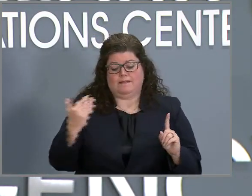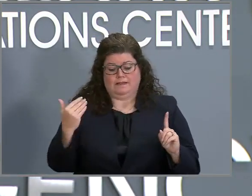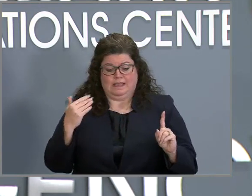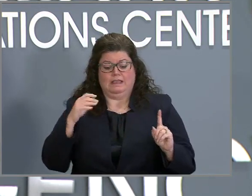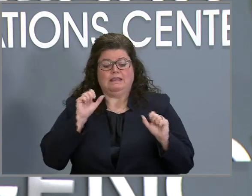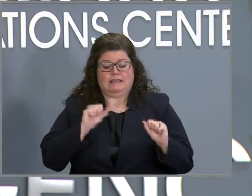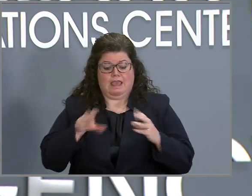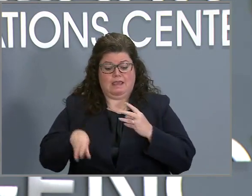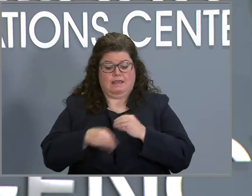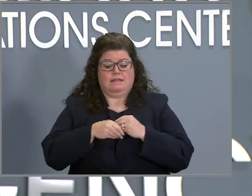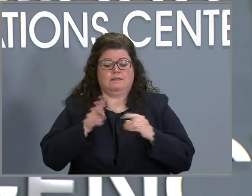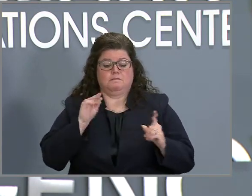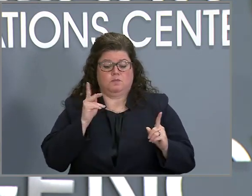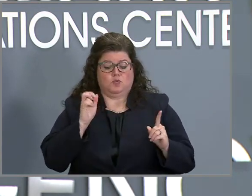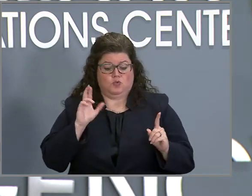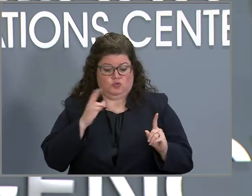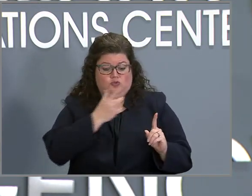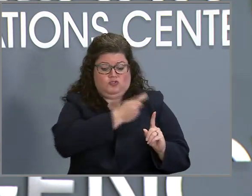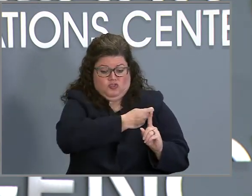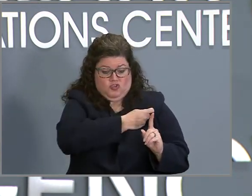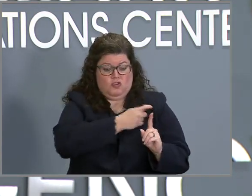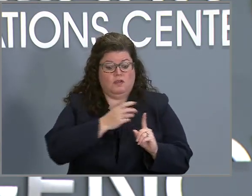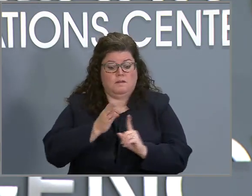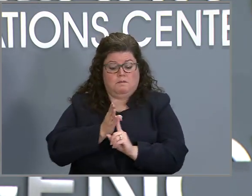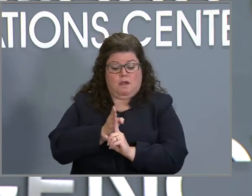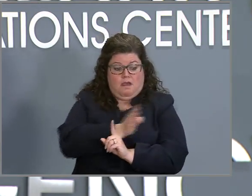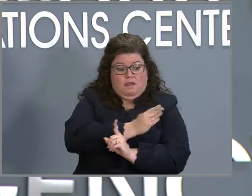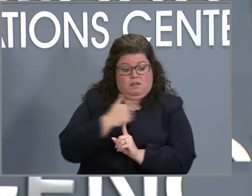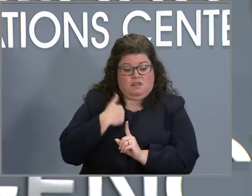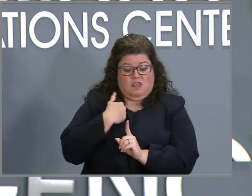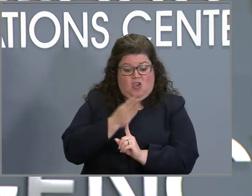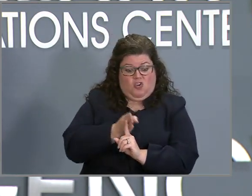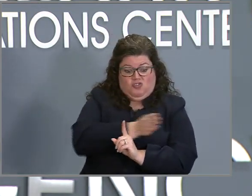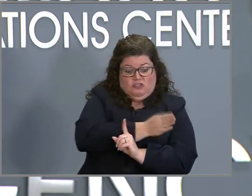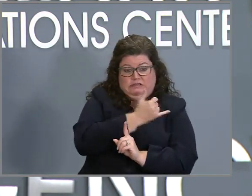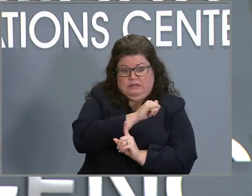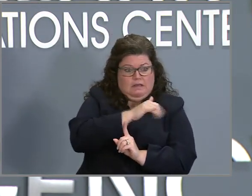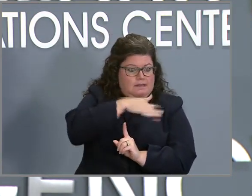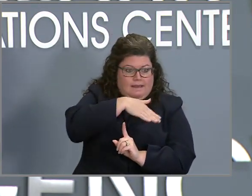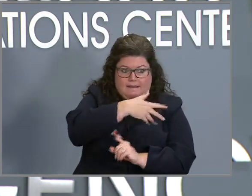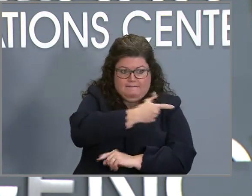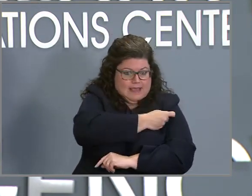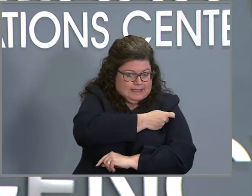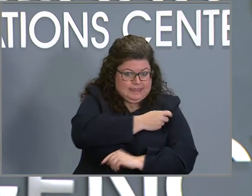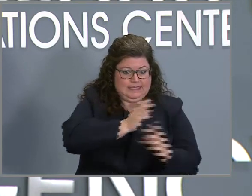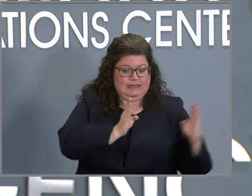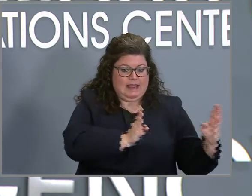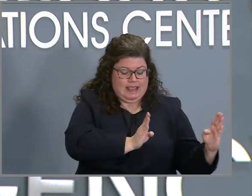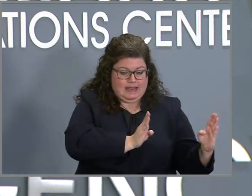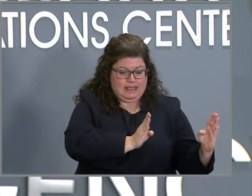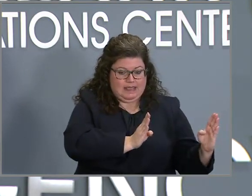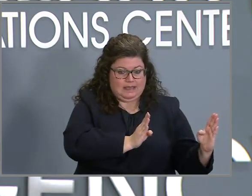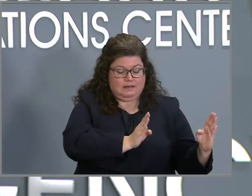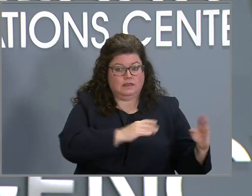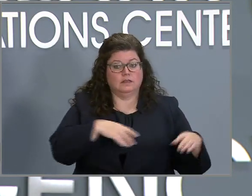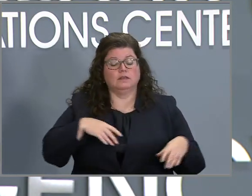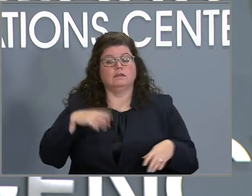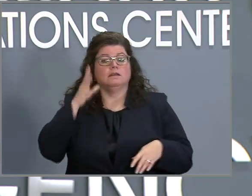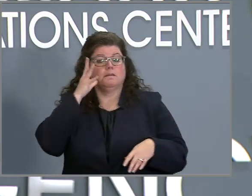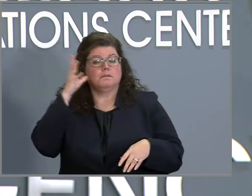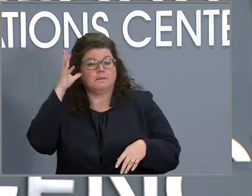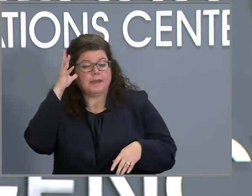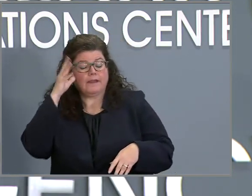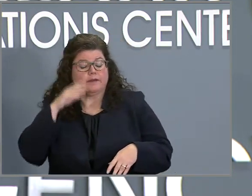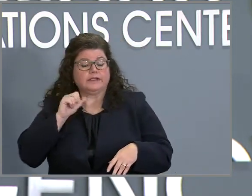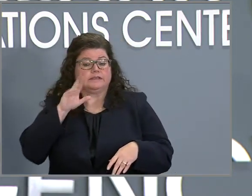this, the youngest group of children who are unvaccinated. Um, so what, what should those parents, those caregivers